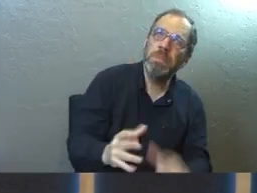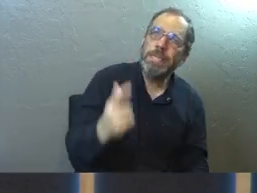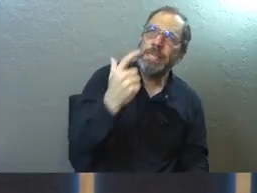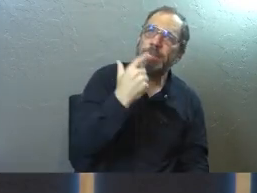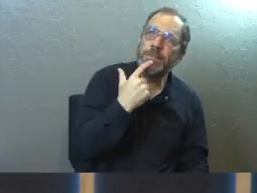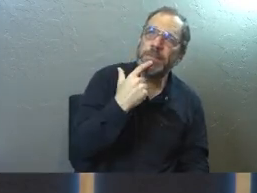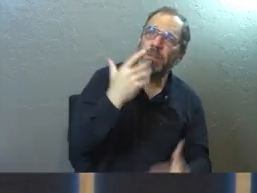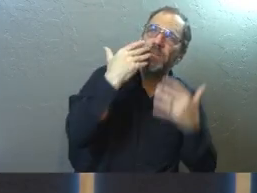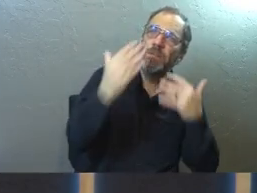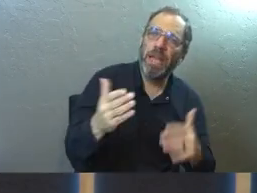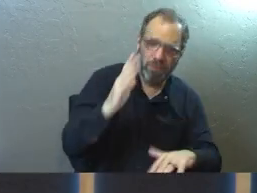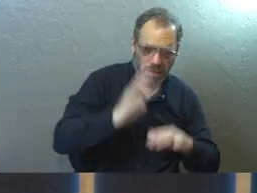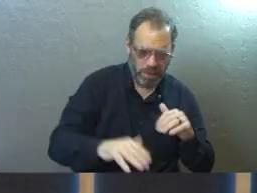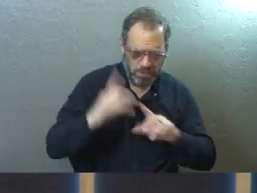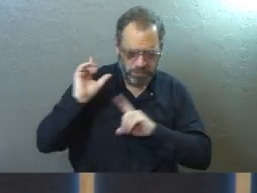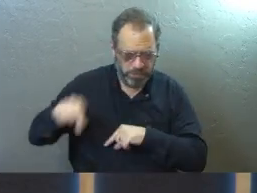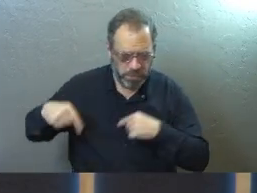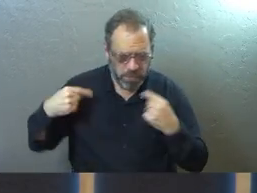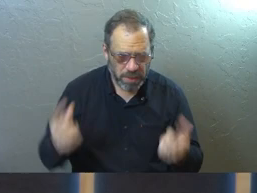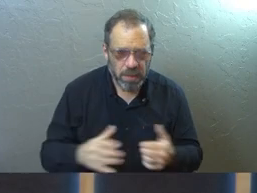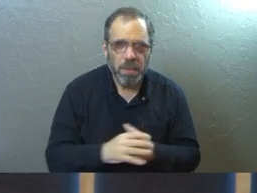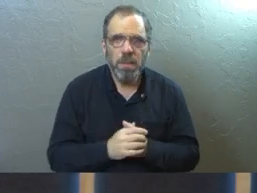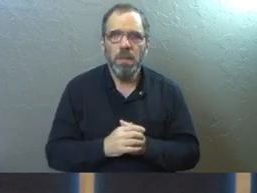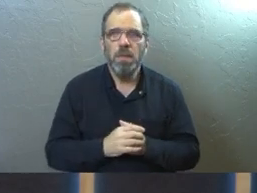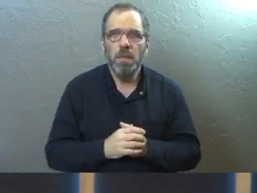Think about being more thankful than she's ever been before.